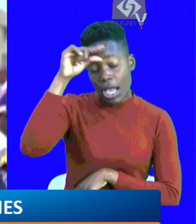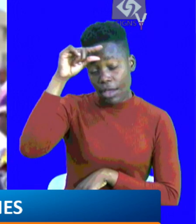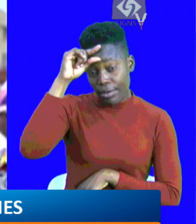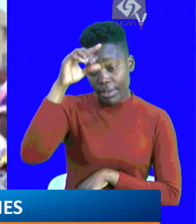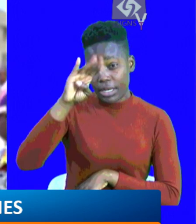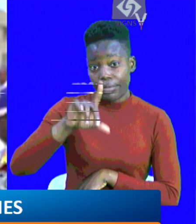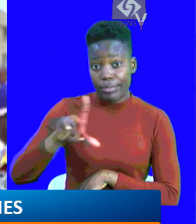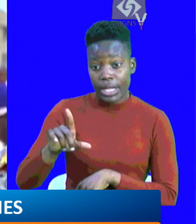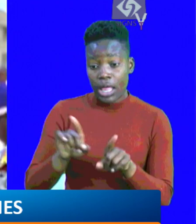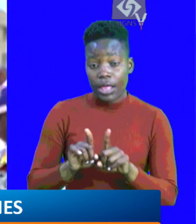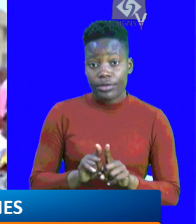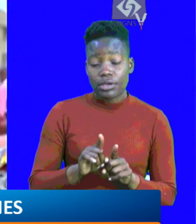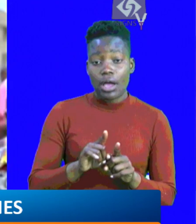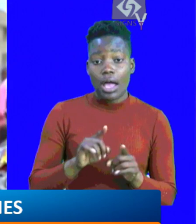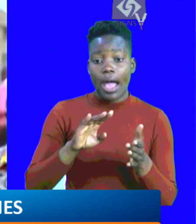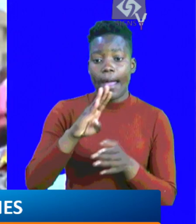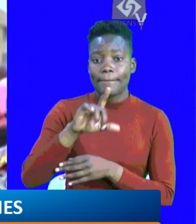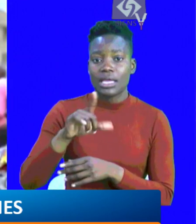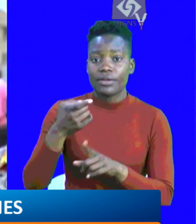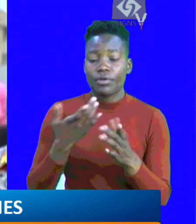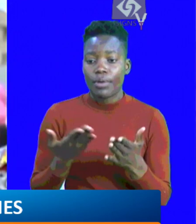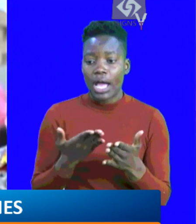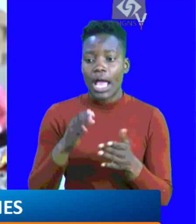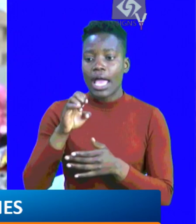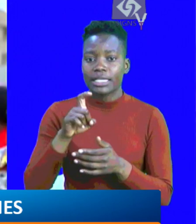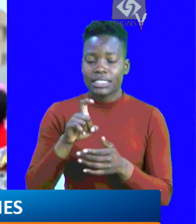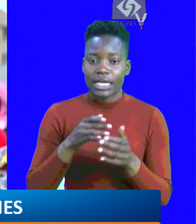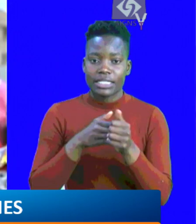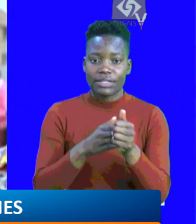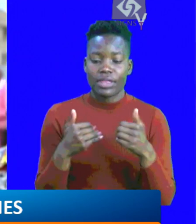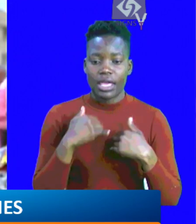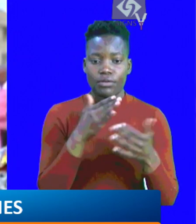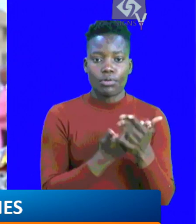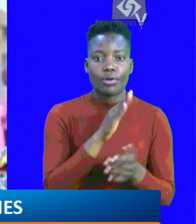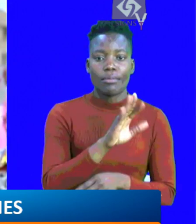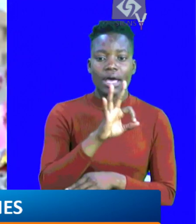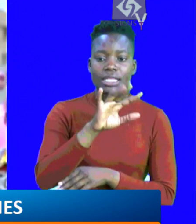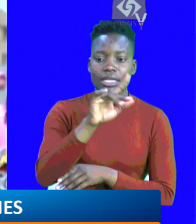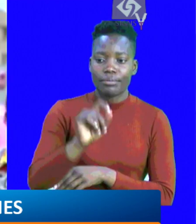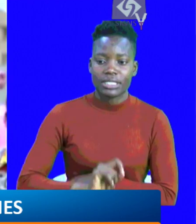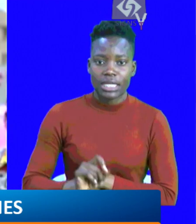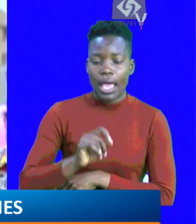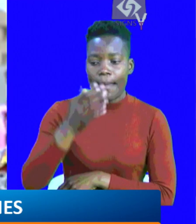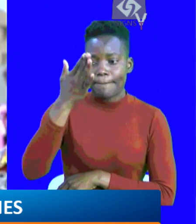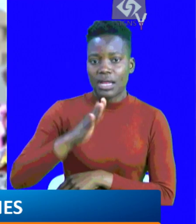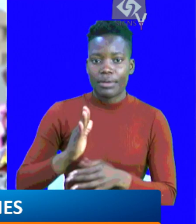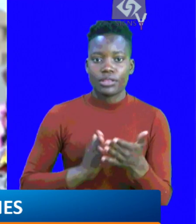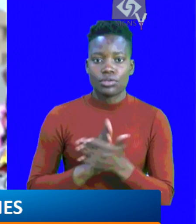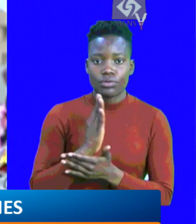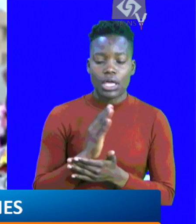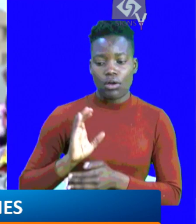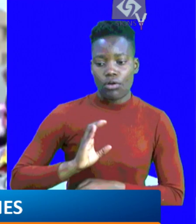the day. This bill, remember, is a government bill. It is a bill that came from the executive. They had their proposal at 3%.